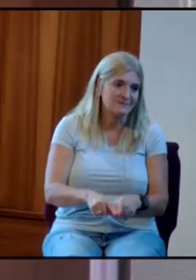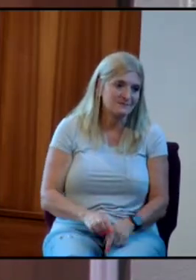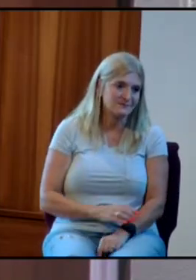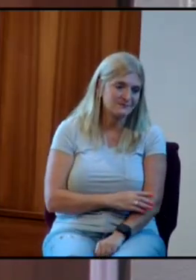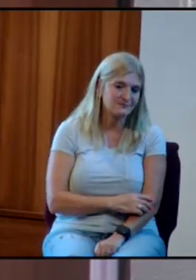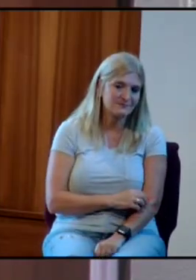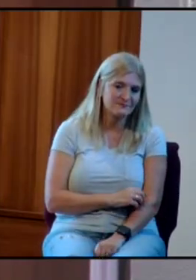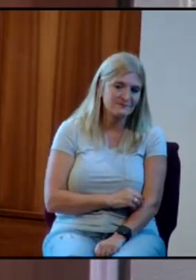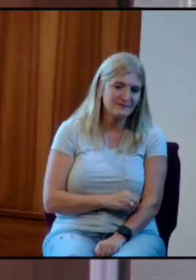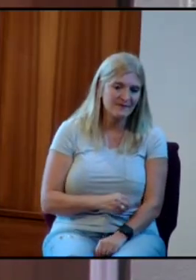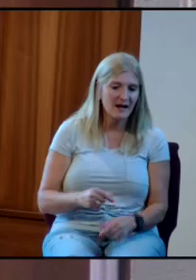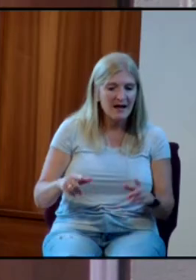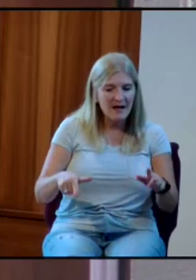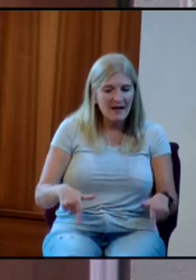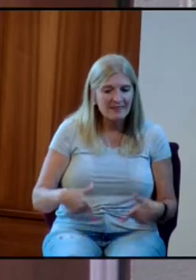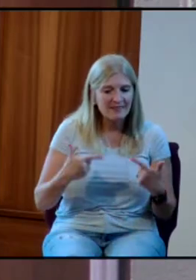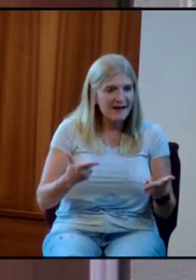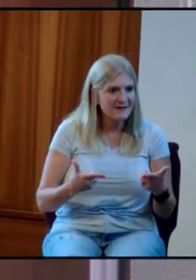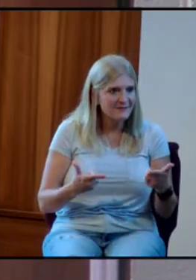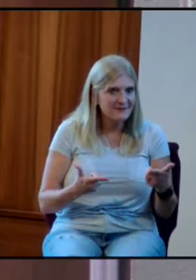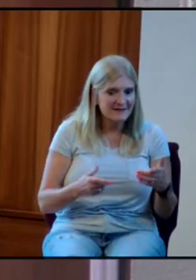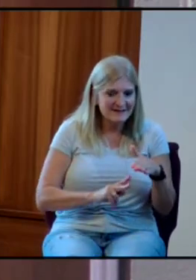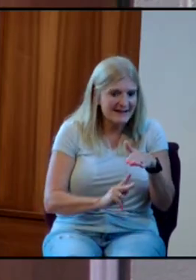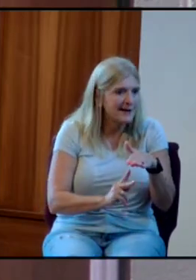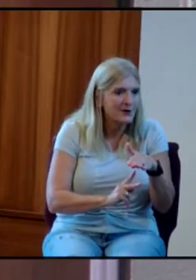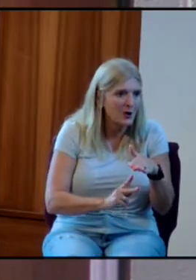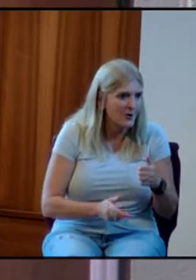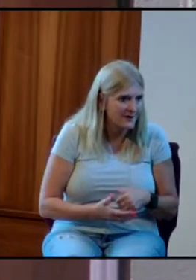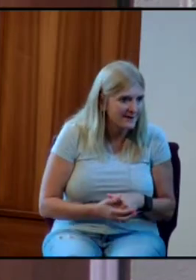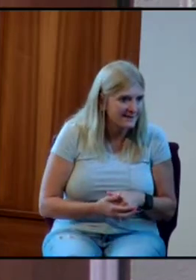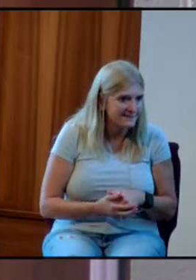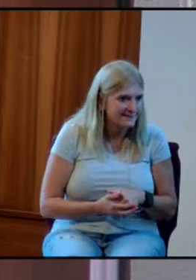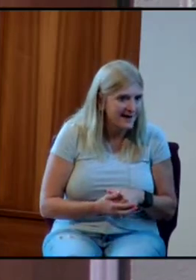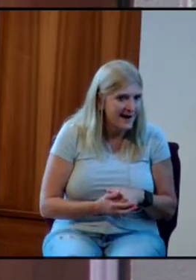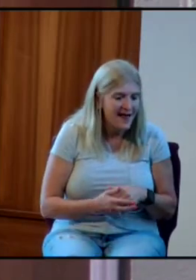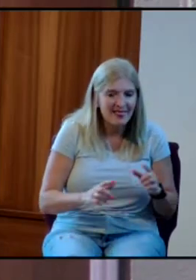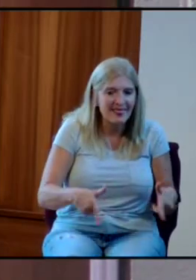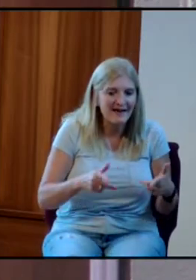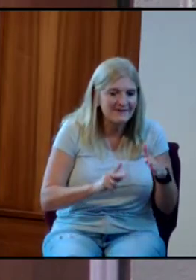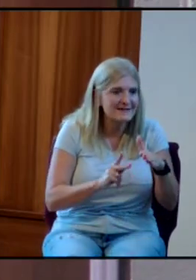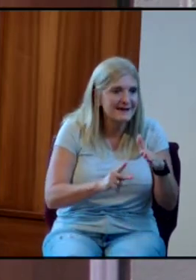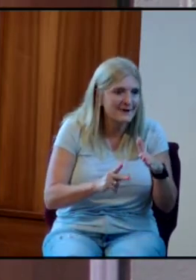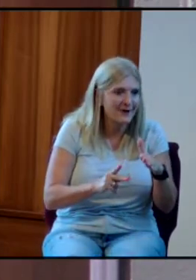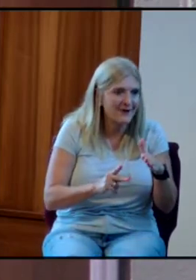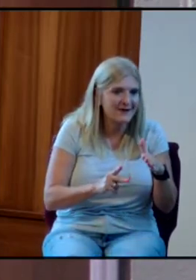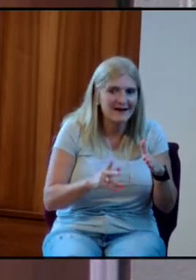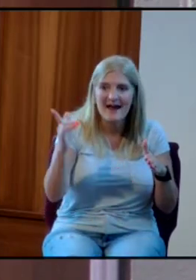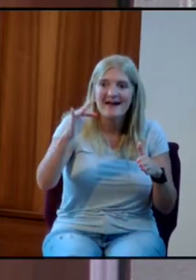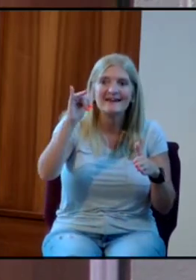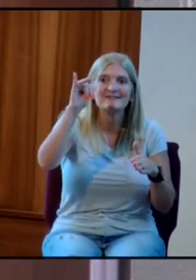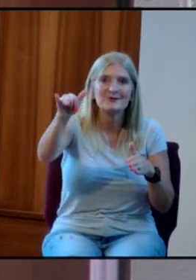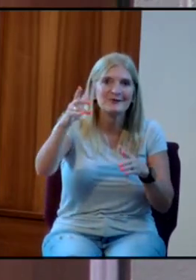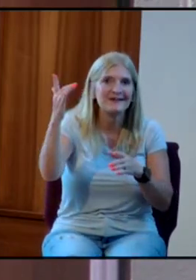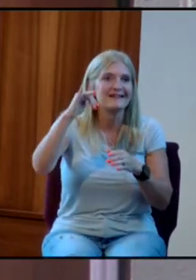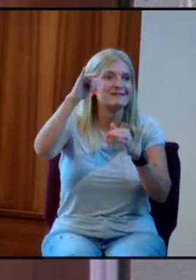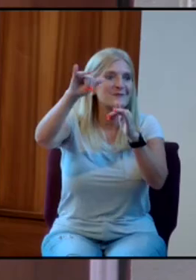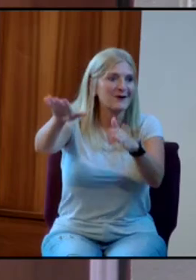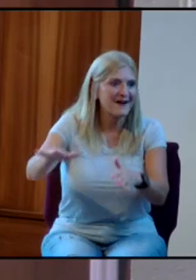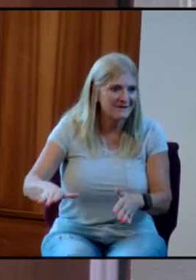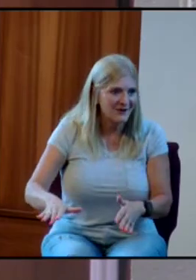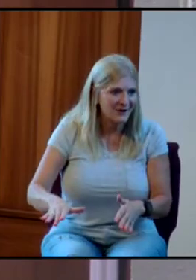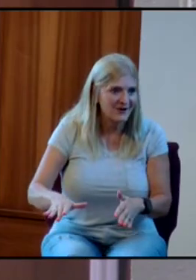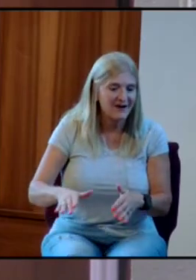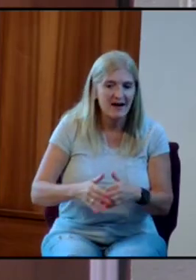Life is the kindergarten of eternity. There is something far beyond this. There is